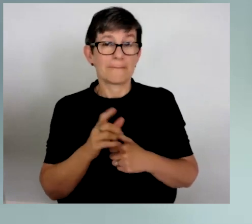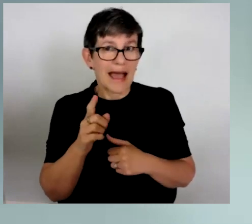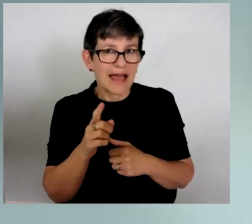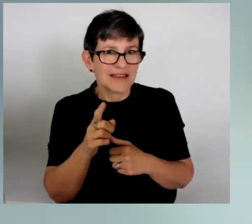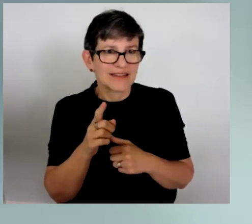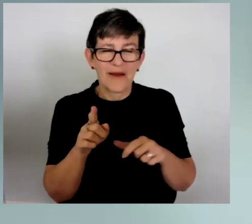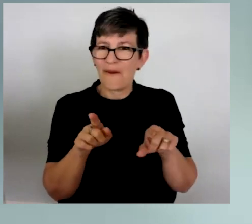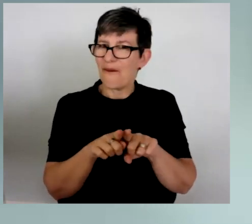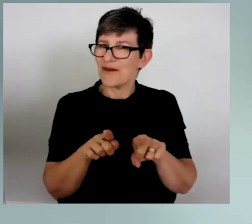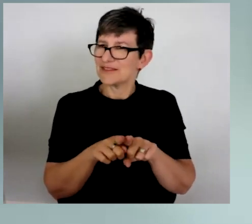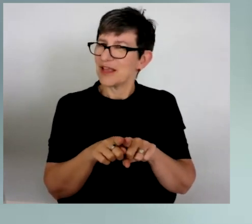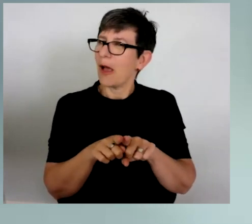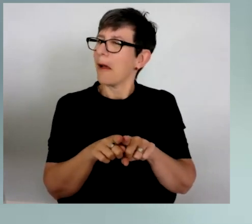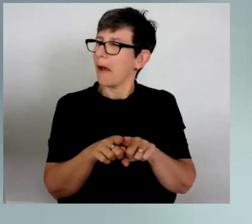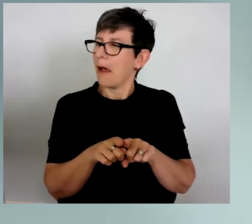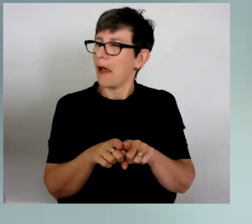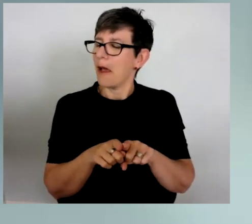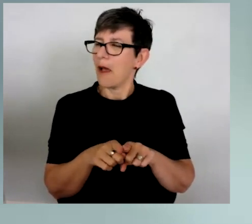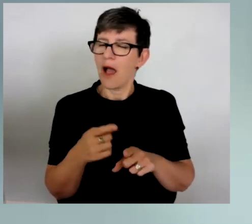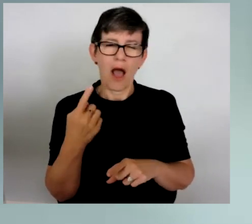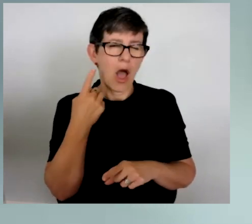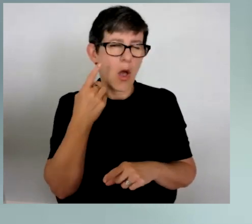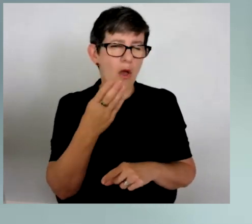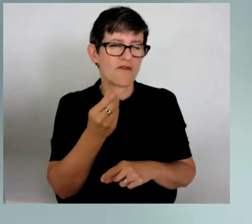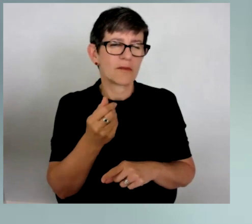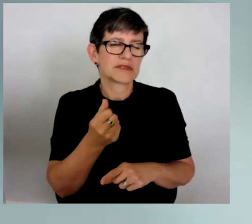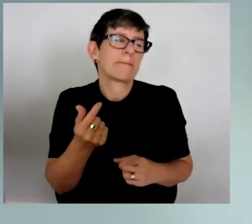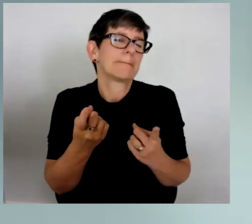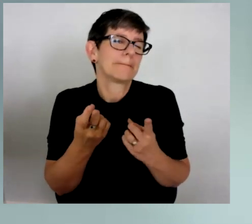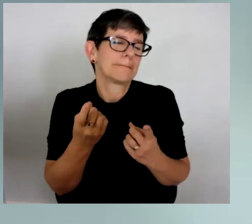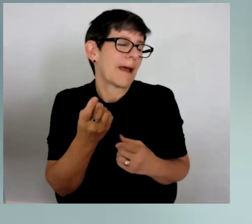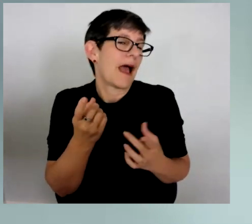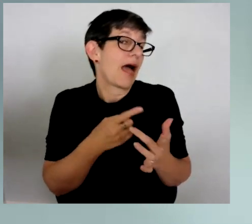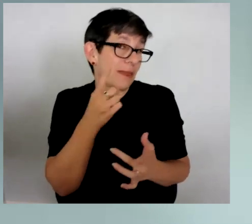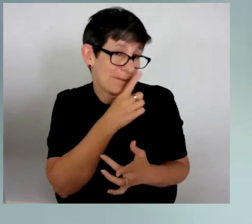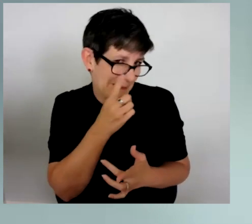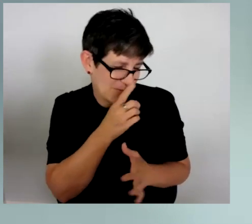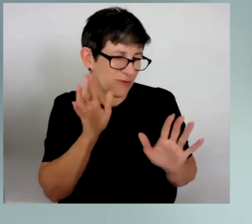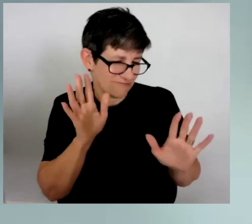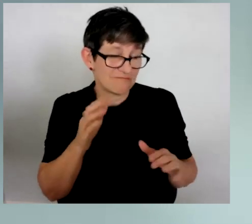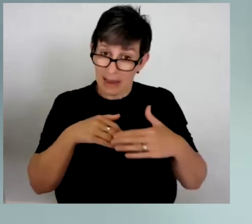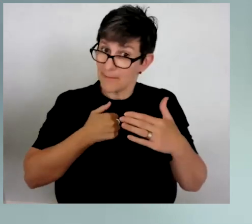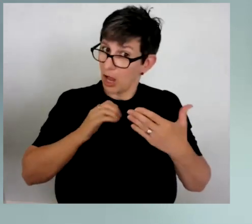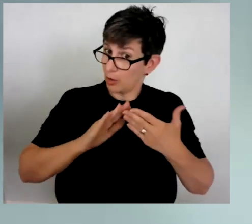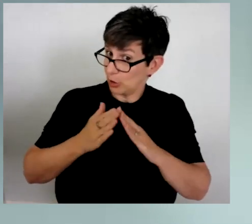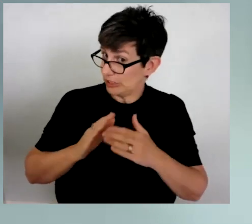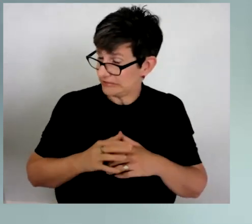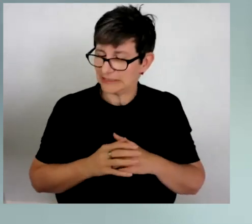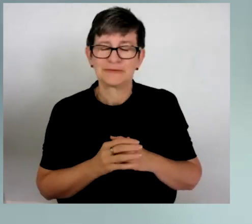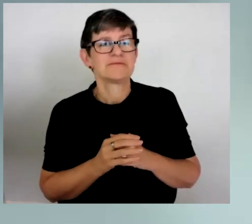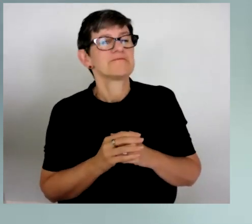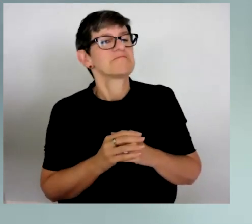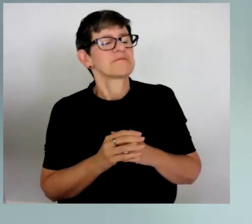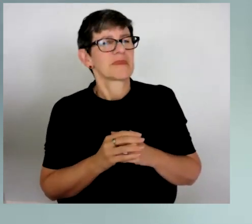heard from some people in my community who really